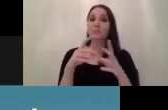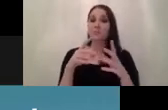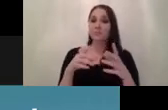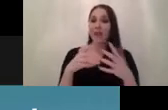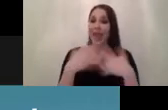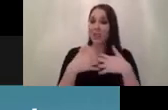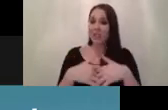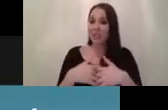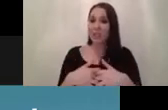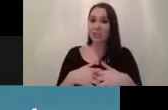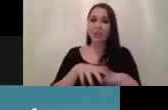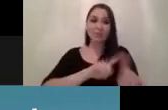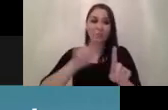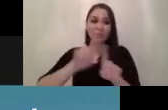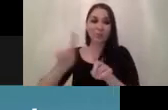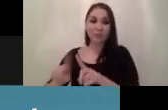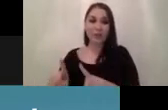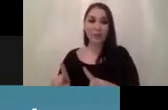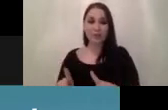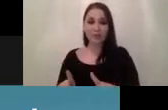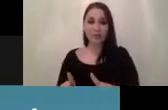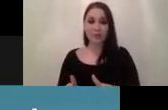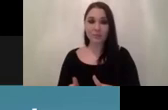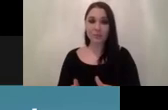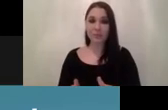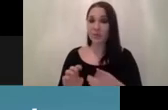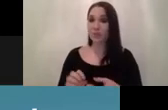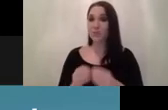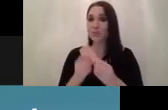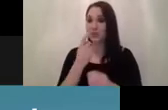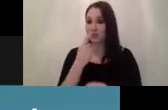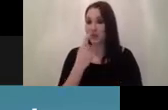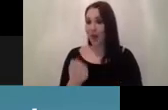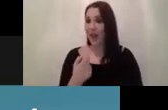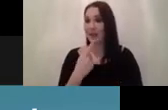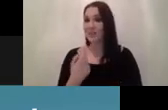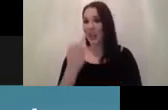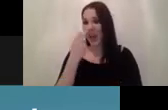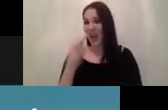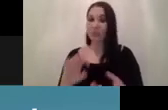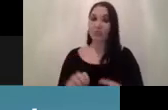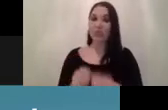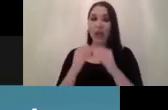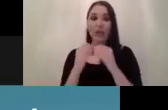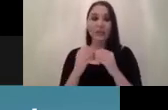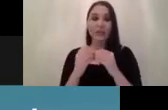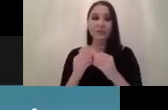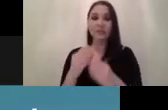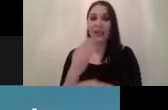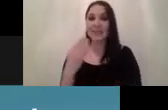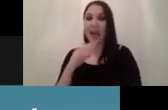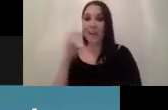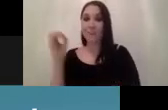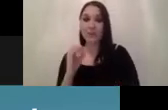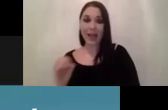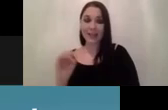can decide define a concrete output metric let's just say we want to create a reach 99 percent map score